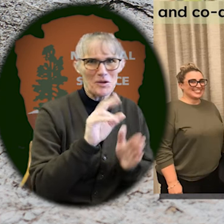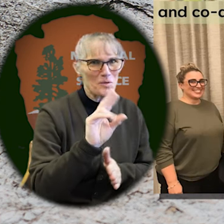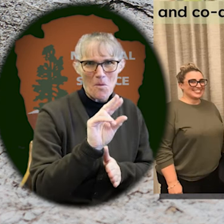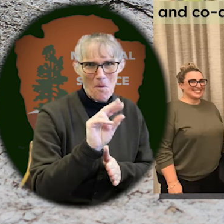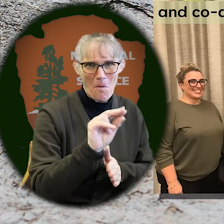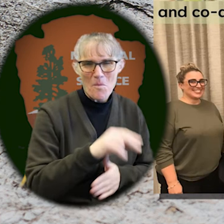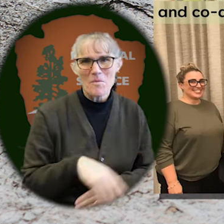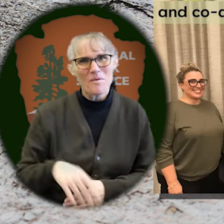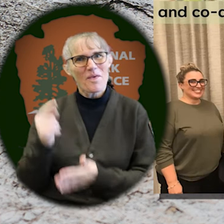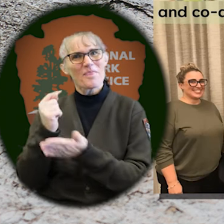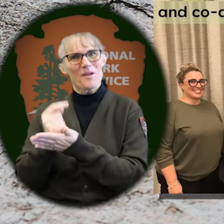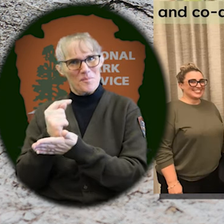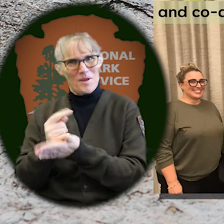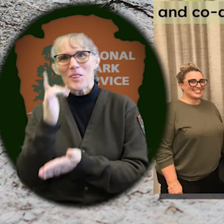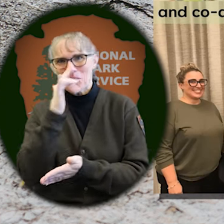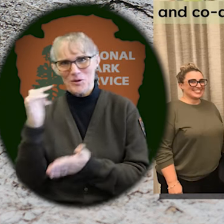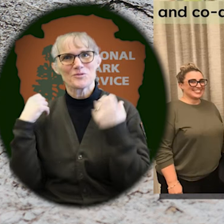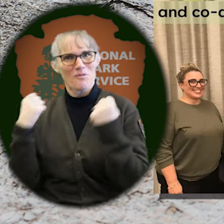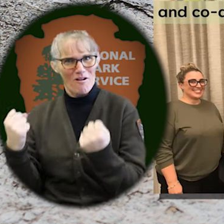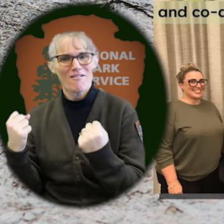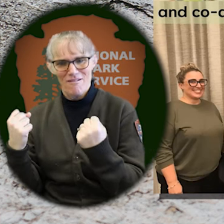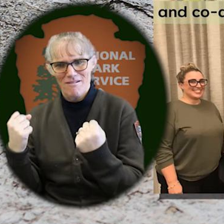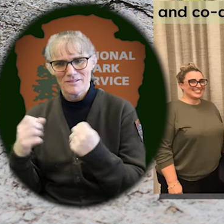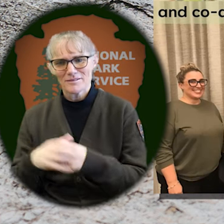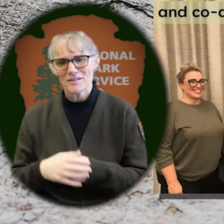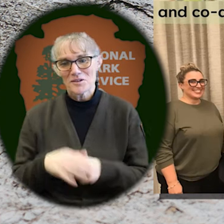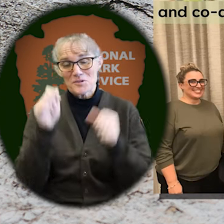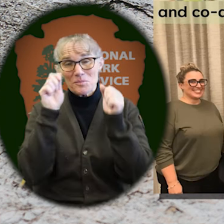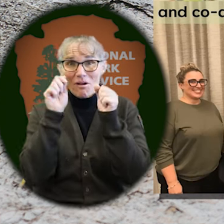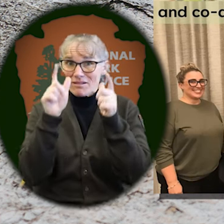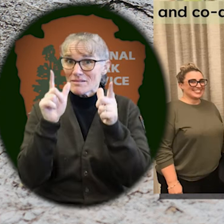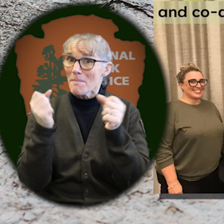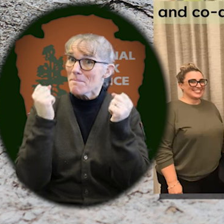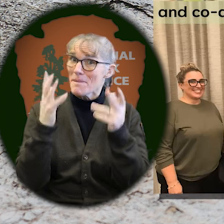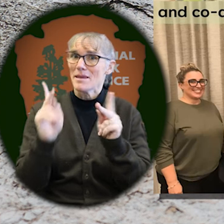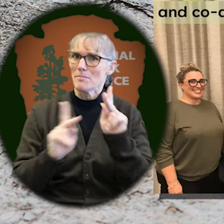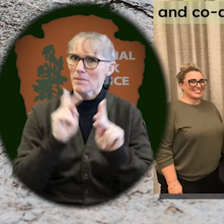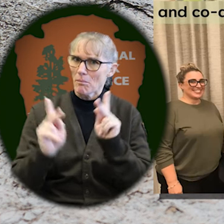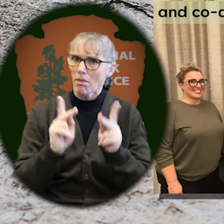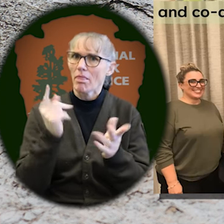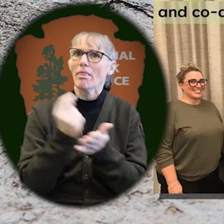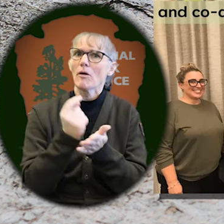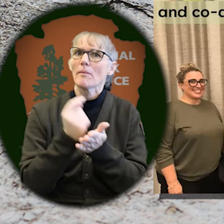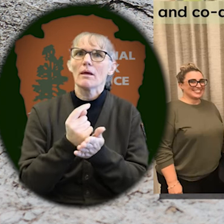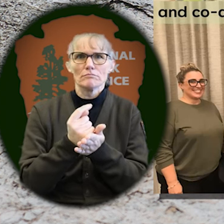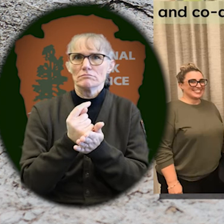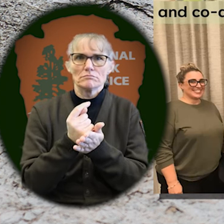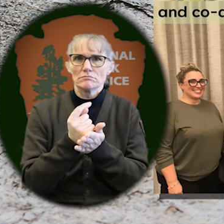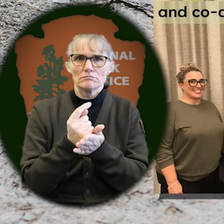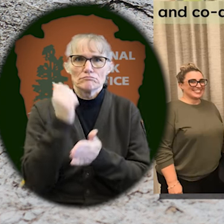fact, makes you stronger. And you'd be surprised many people do therapy on a daily basis.